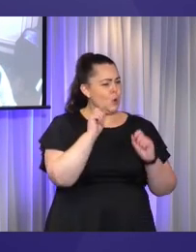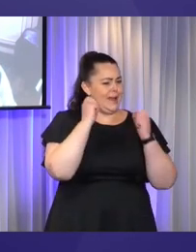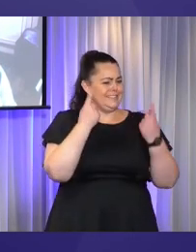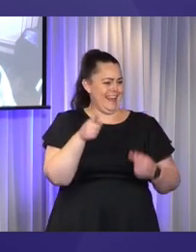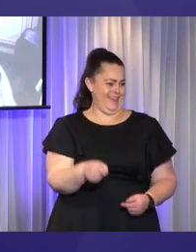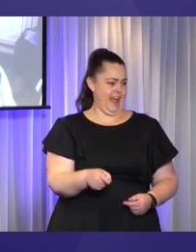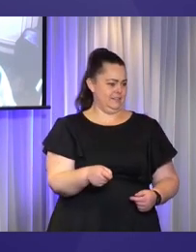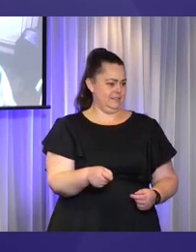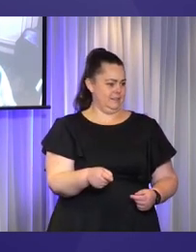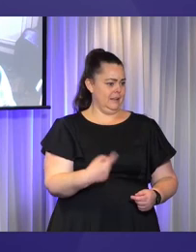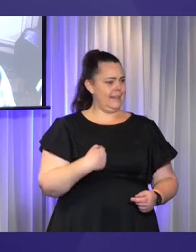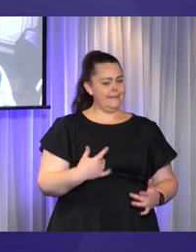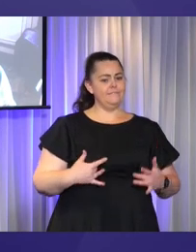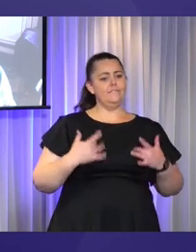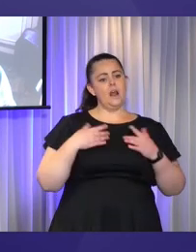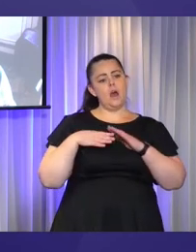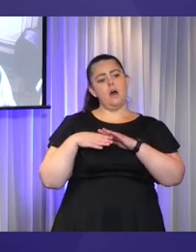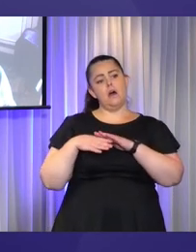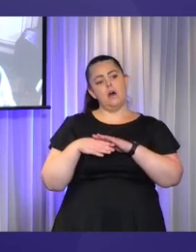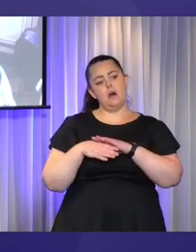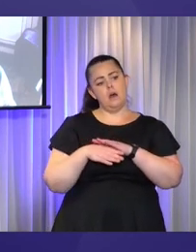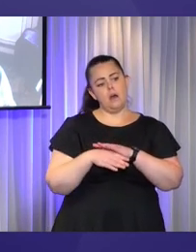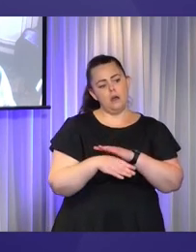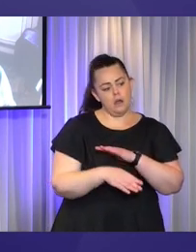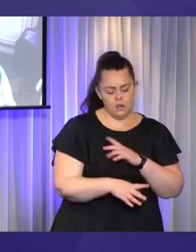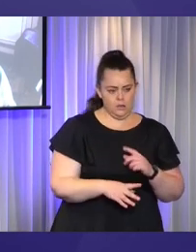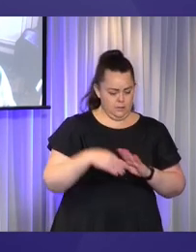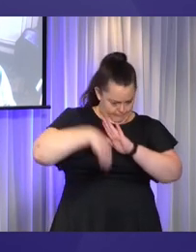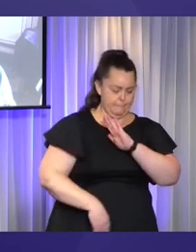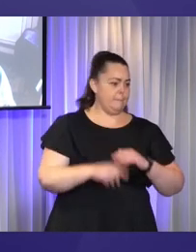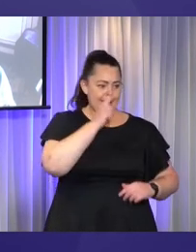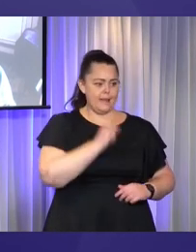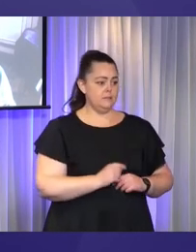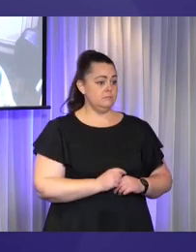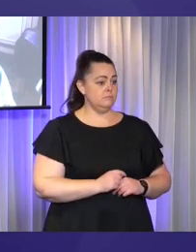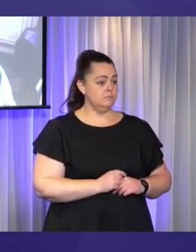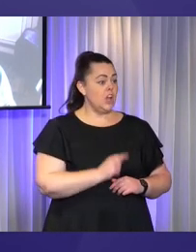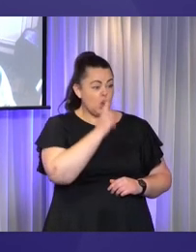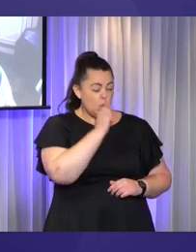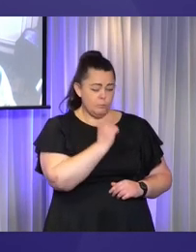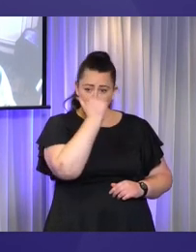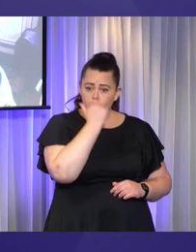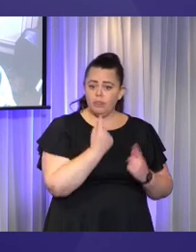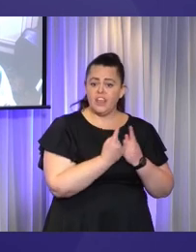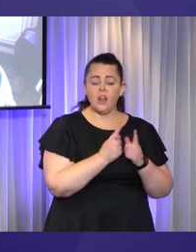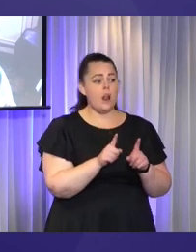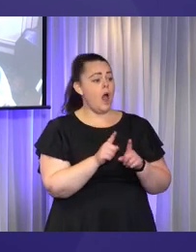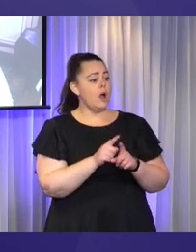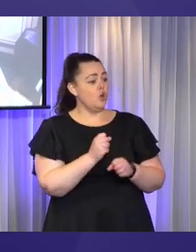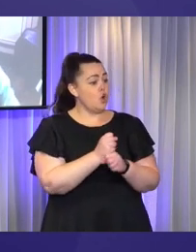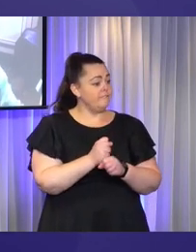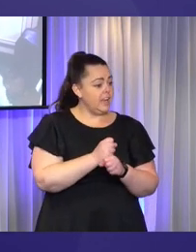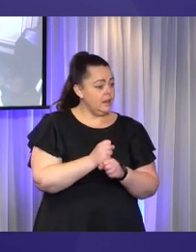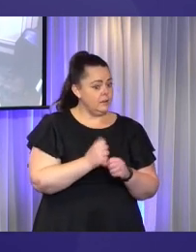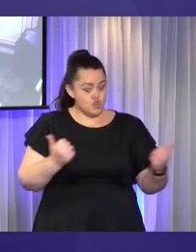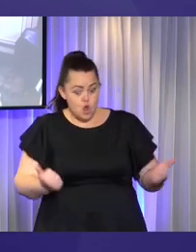as simple as not enough caffeine, too much caffeine, a glass of wine the night before, or like last night I